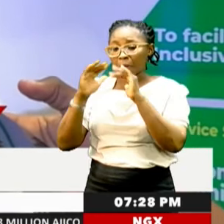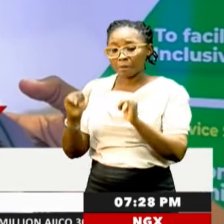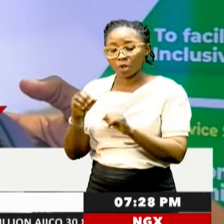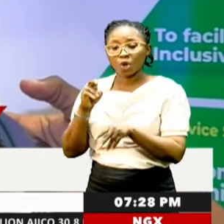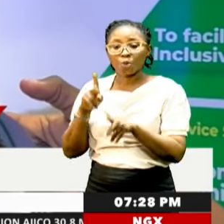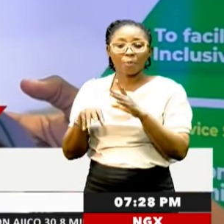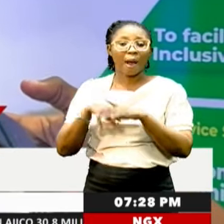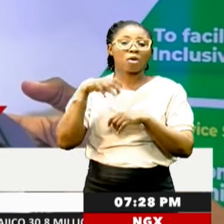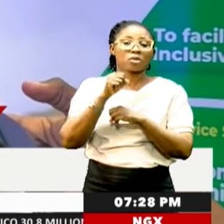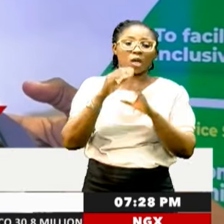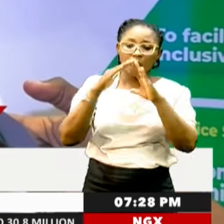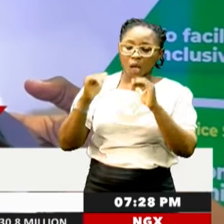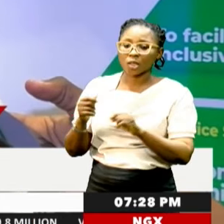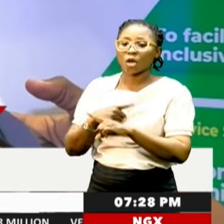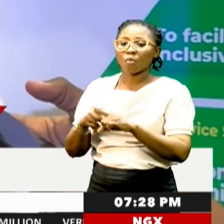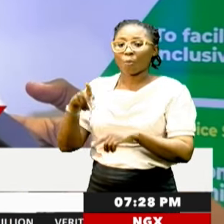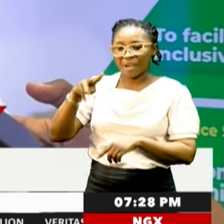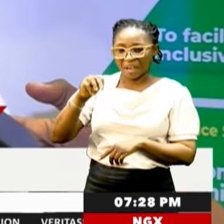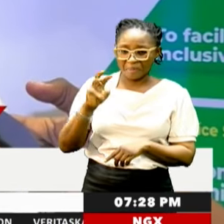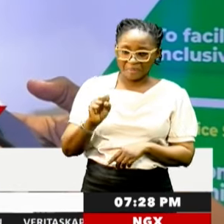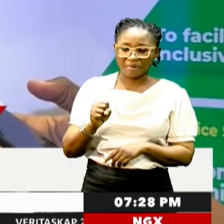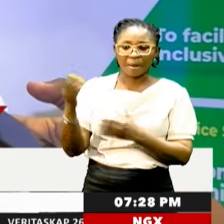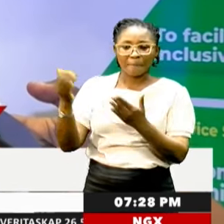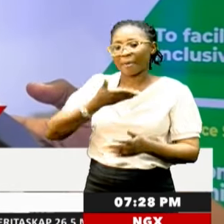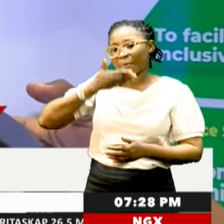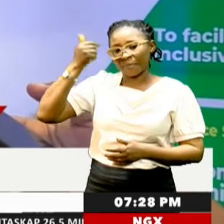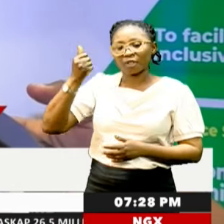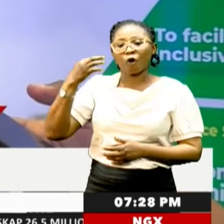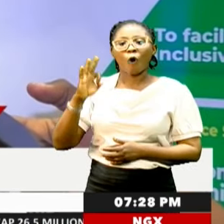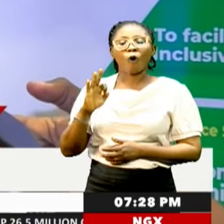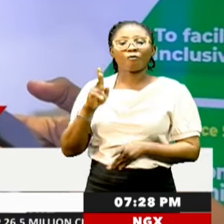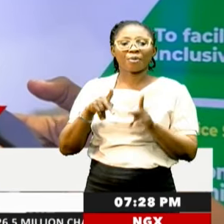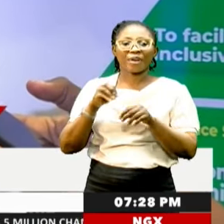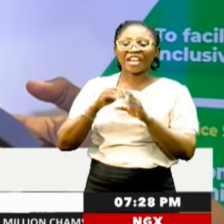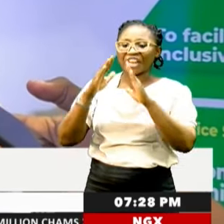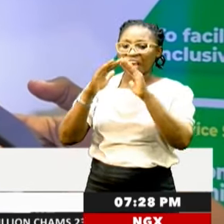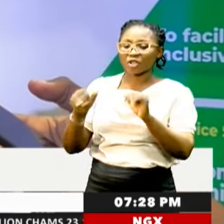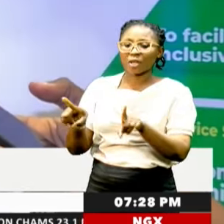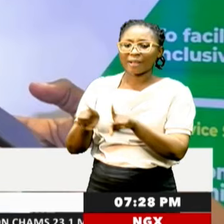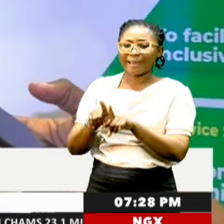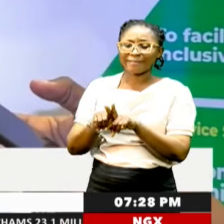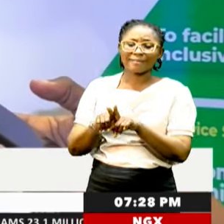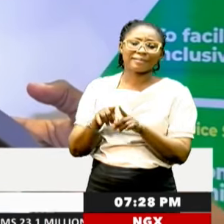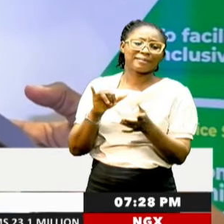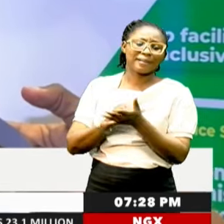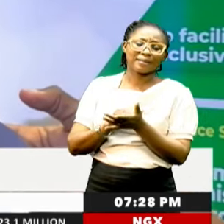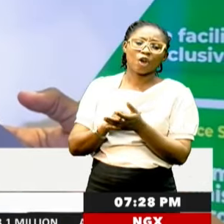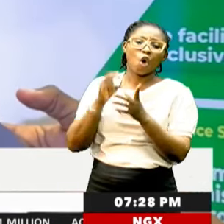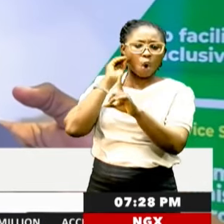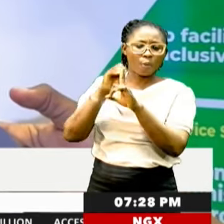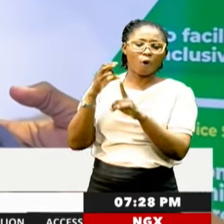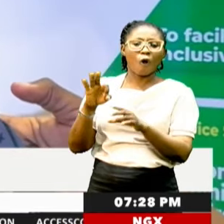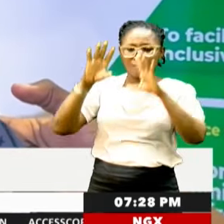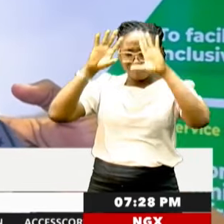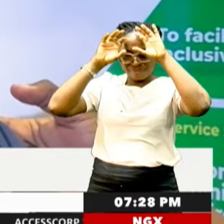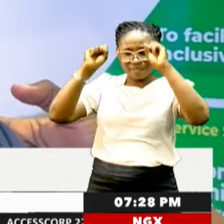people outside the house, but the PMS will bring out the best of the people in the house such that the objective of Mr.